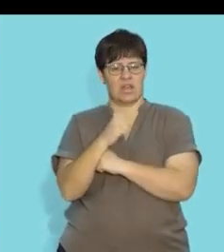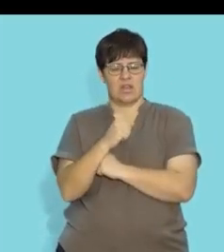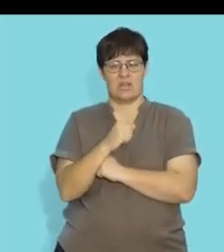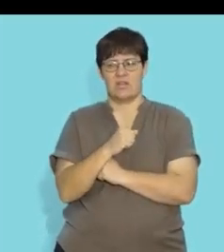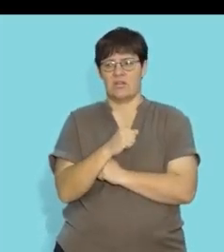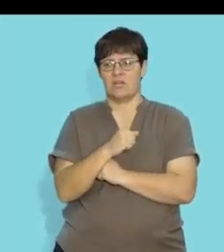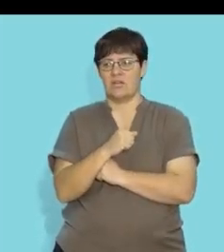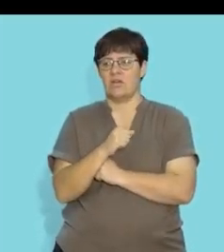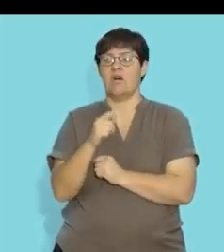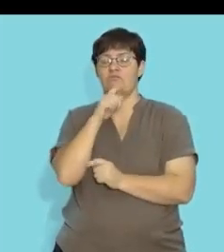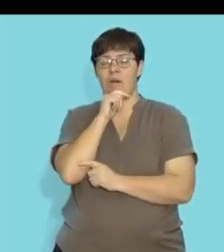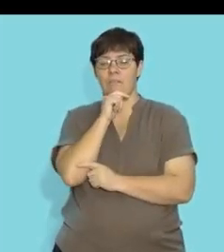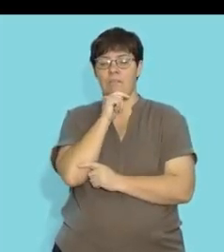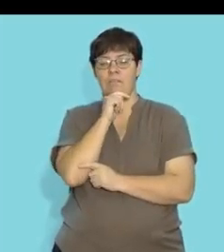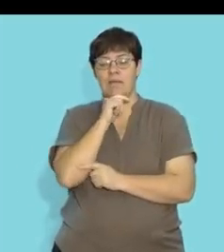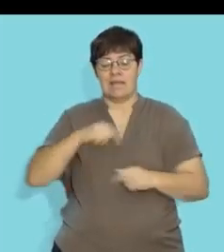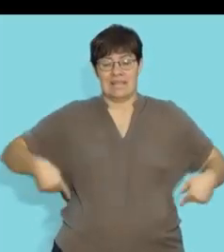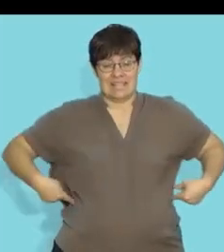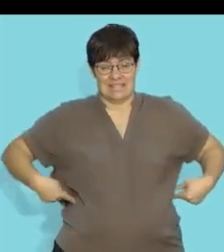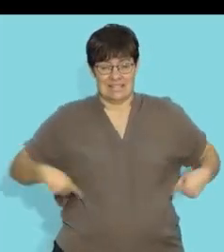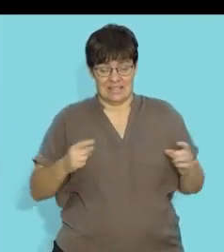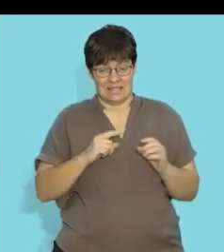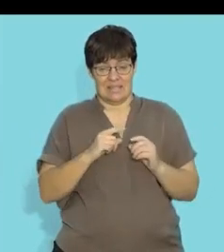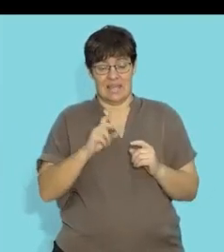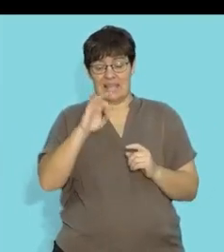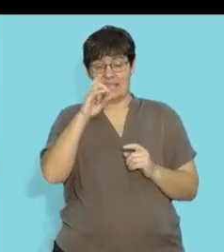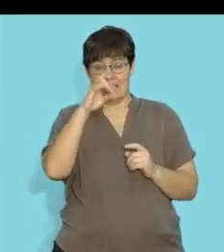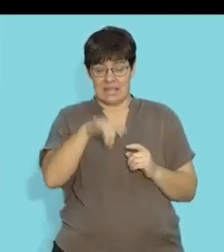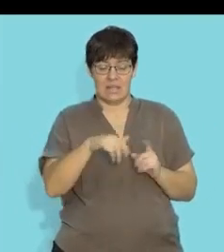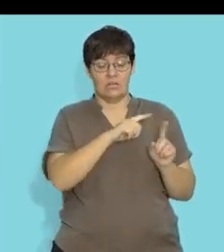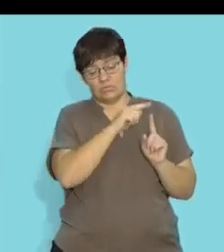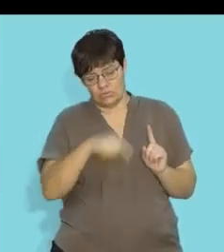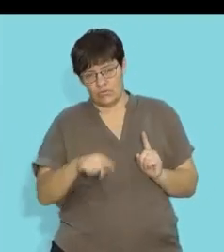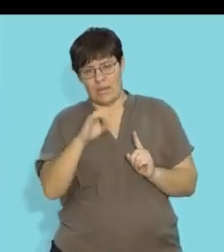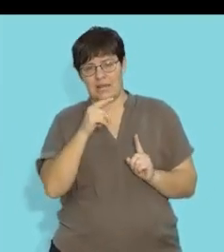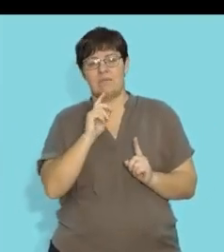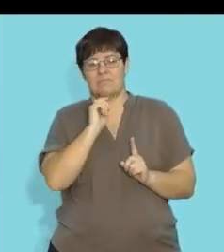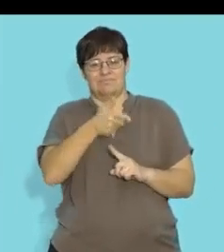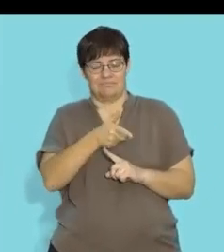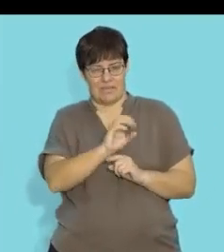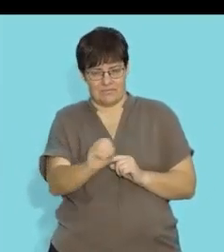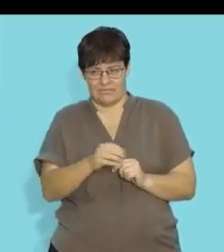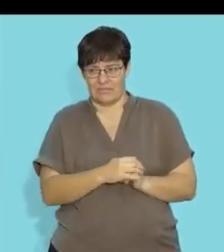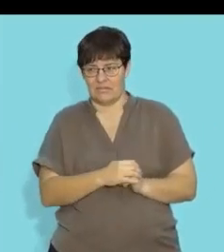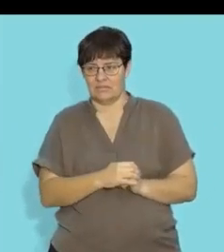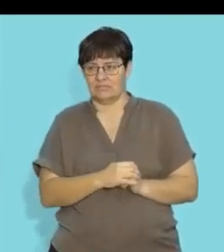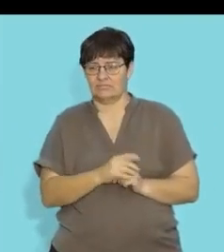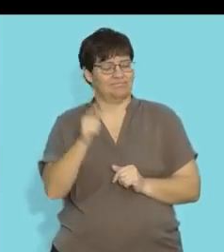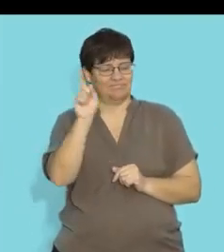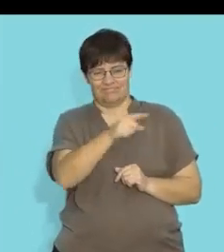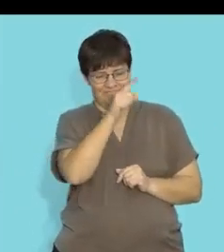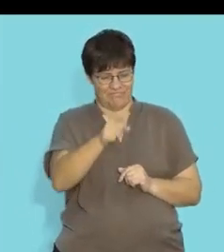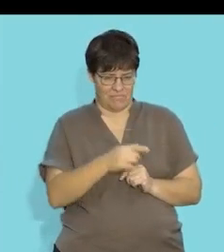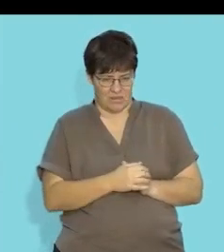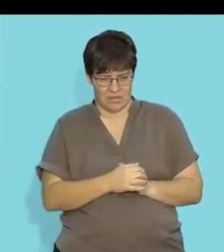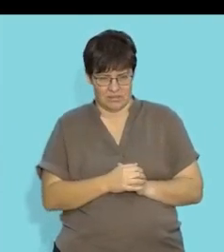urine from the kidney all the way to the bladder so so that's the urethra or the ureters